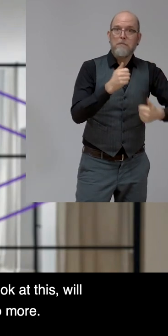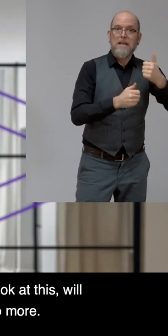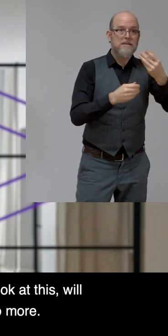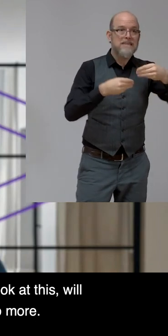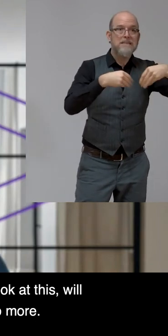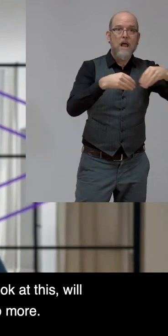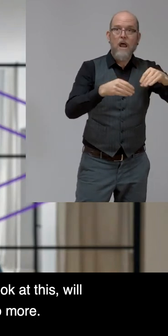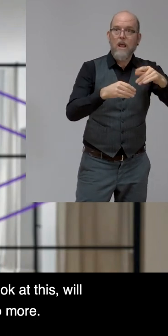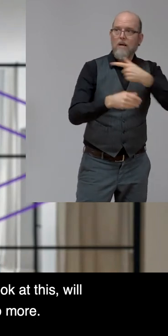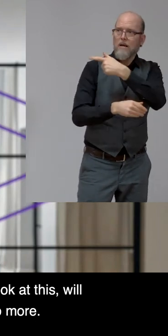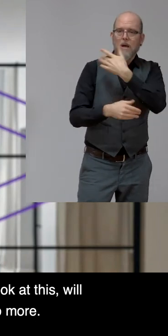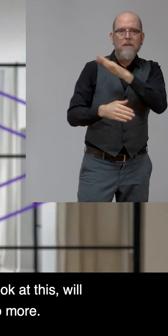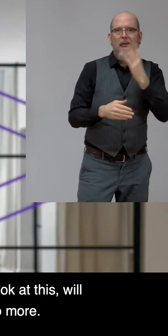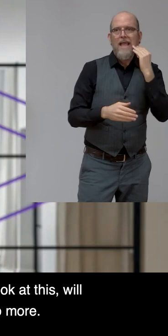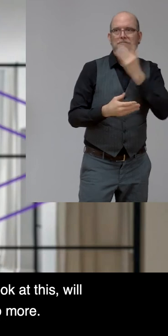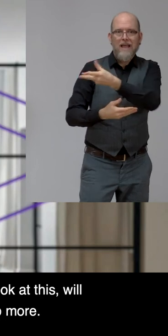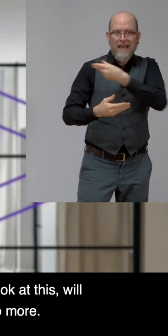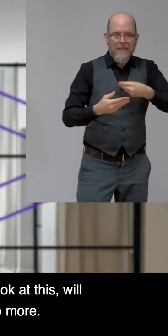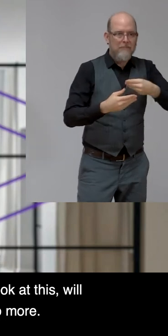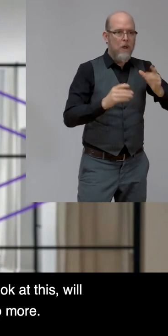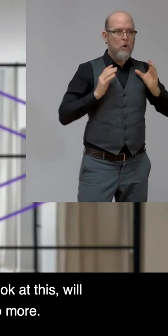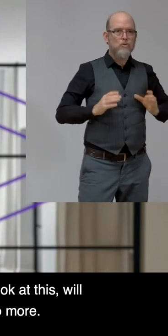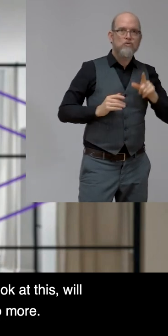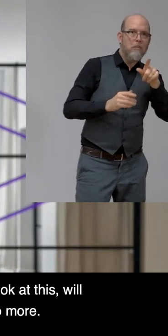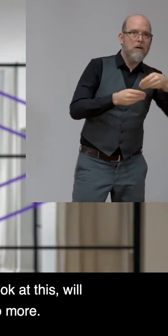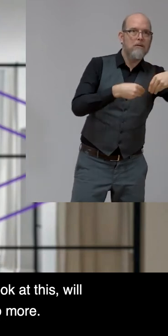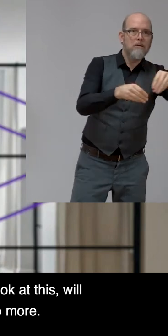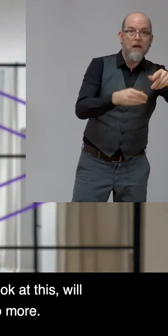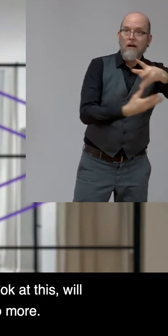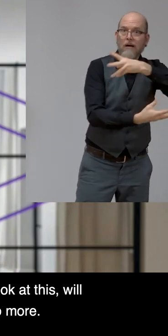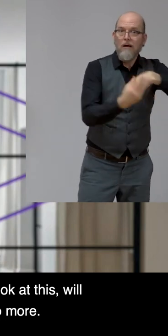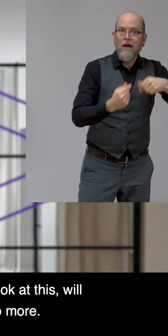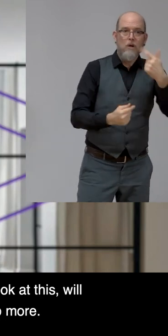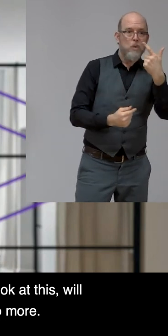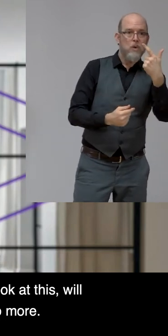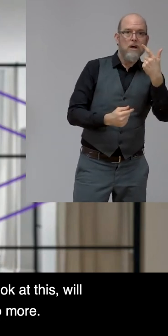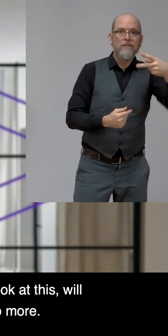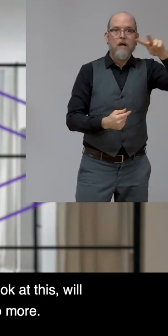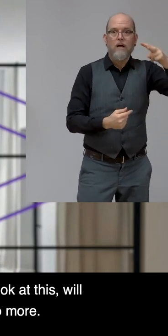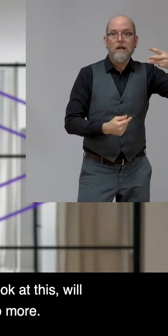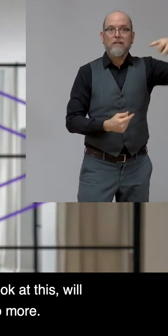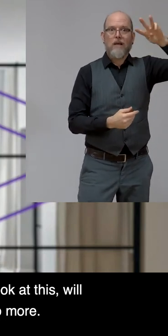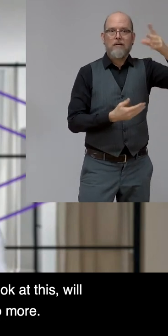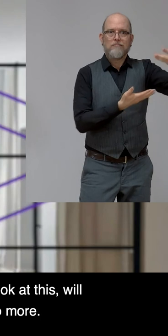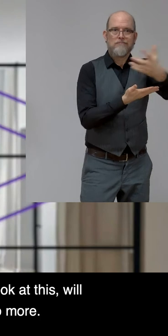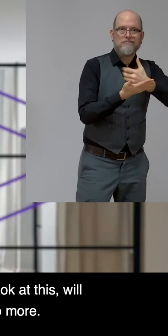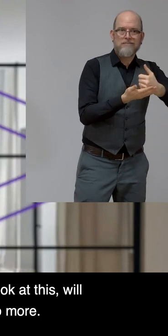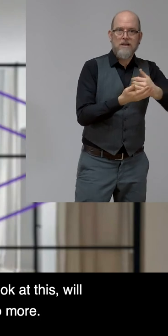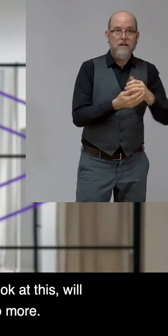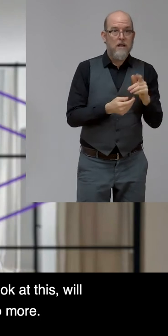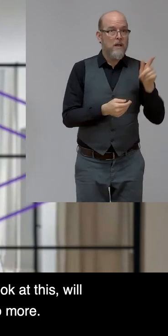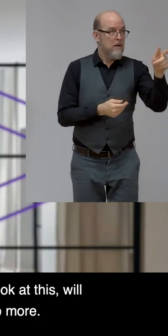So, you know, again, I'm optimistic that more businesses will take a look at this, will,